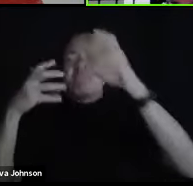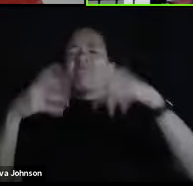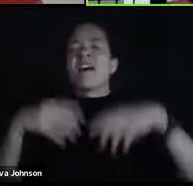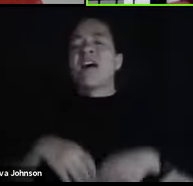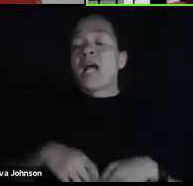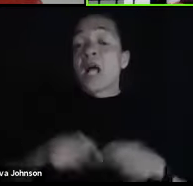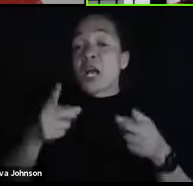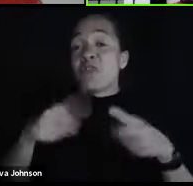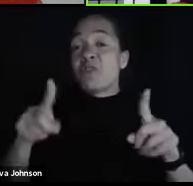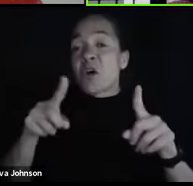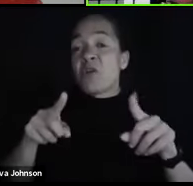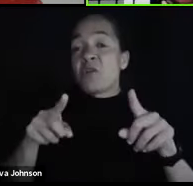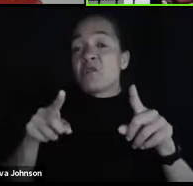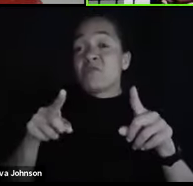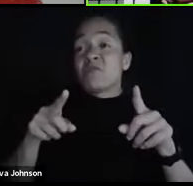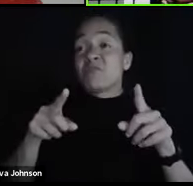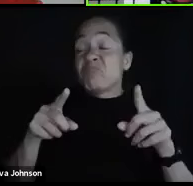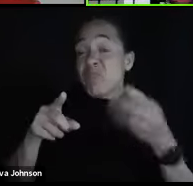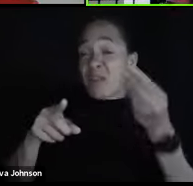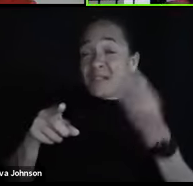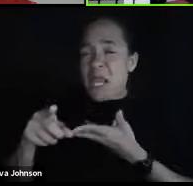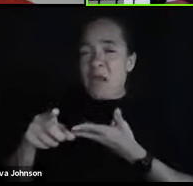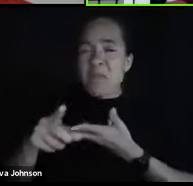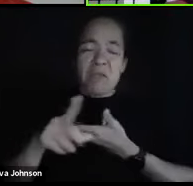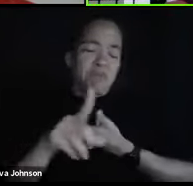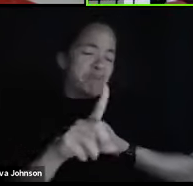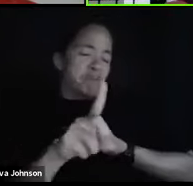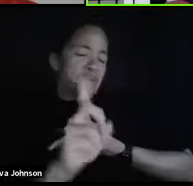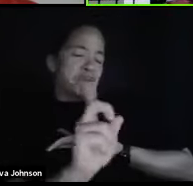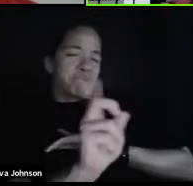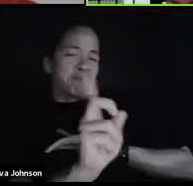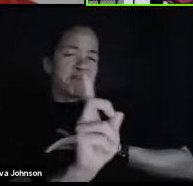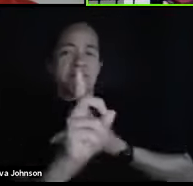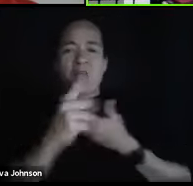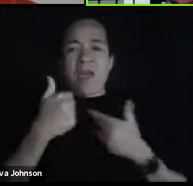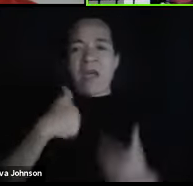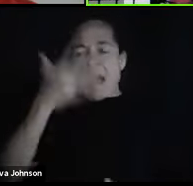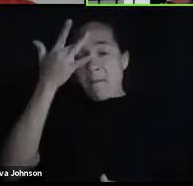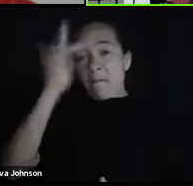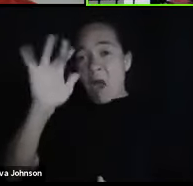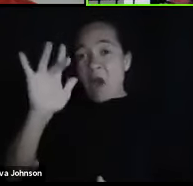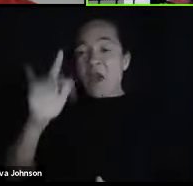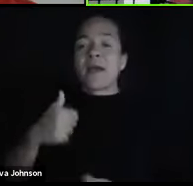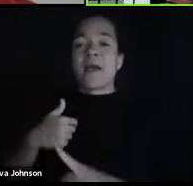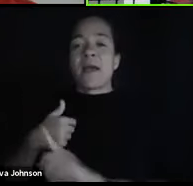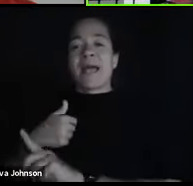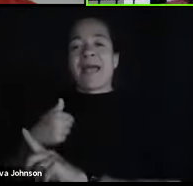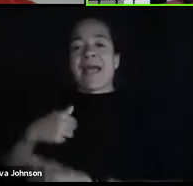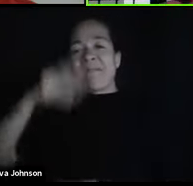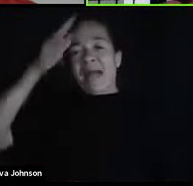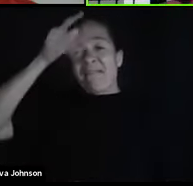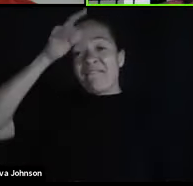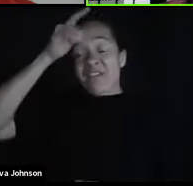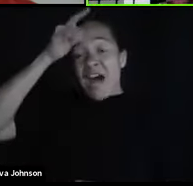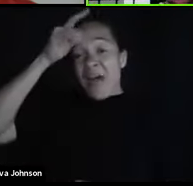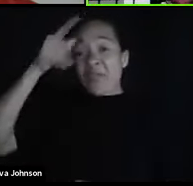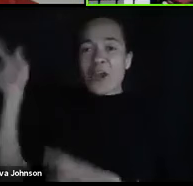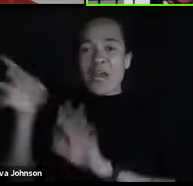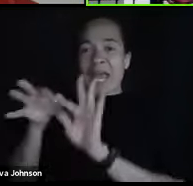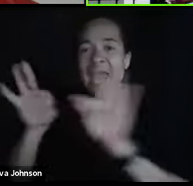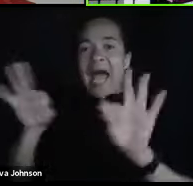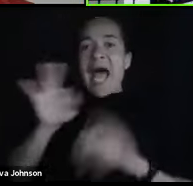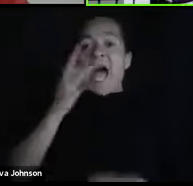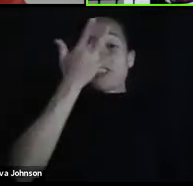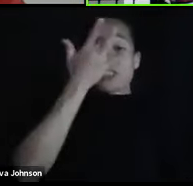could tell me anything. I was just so smart. Now, my father said smart something else, but, you know, hyphenated